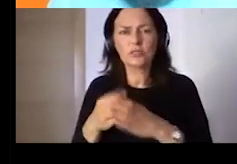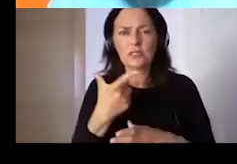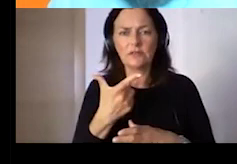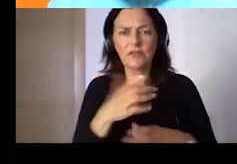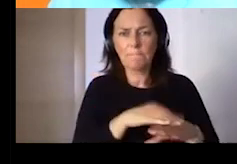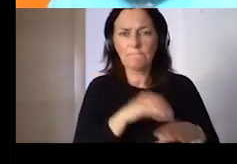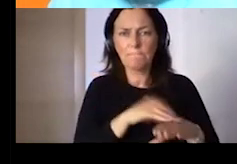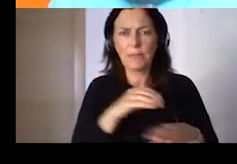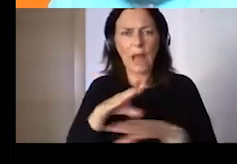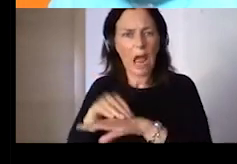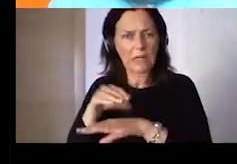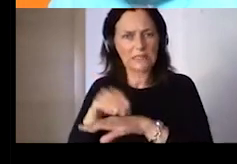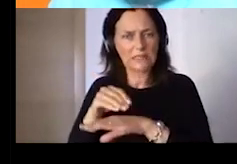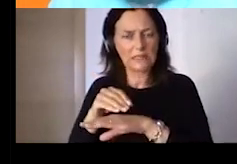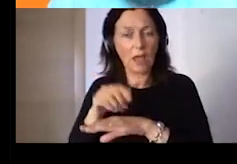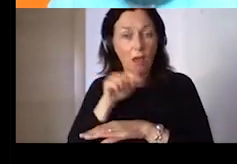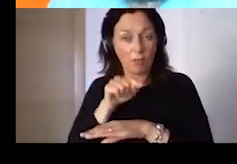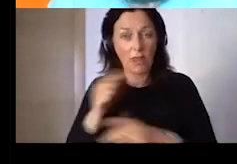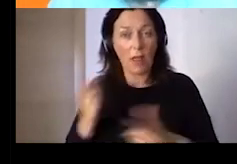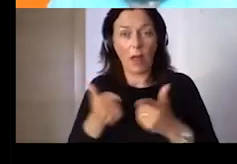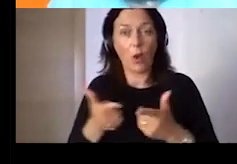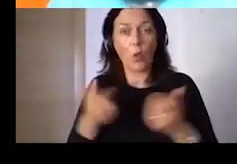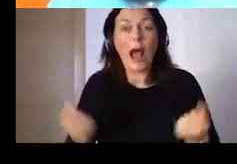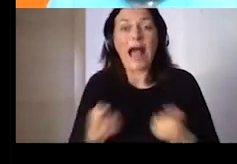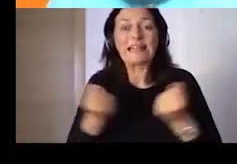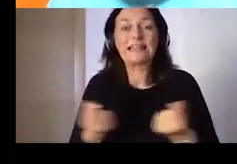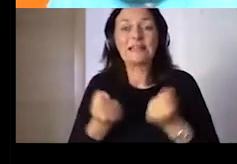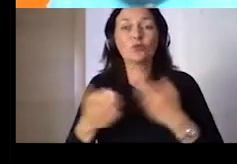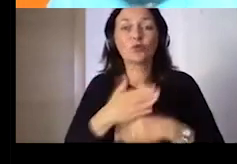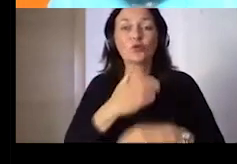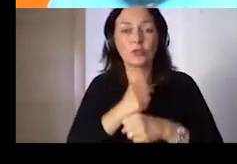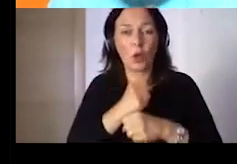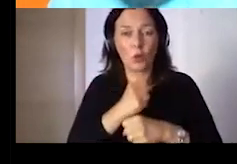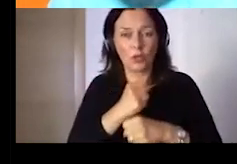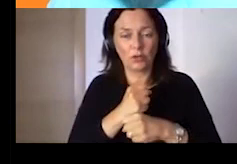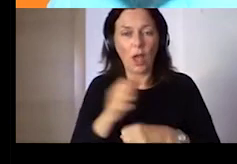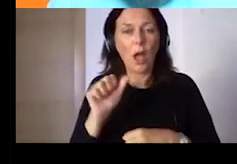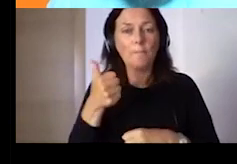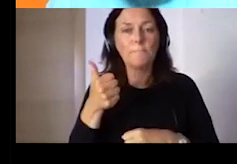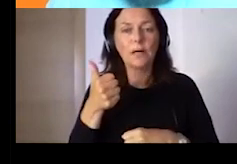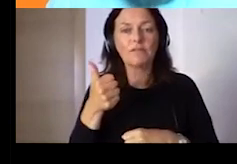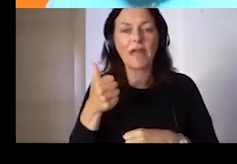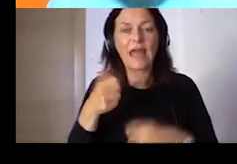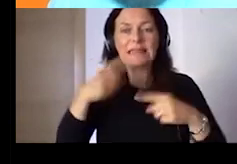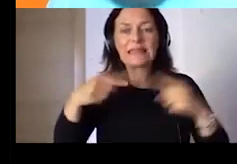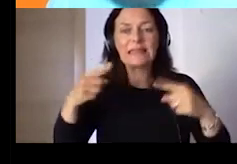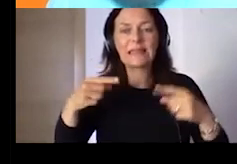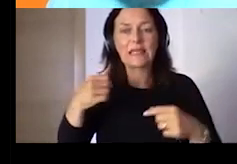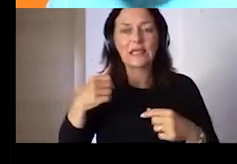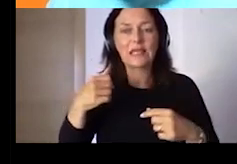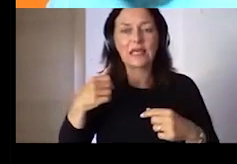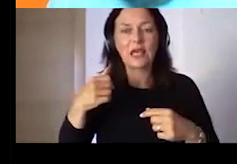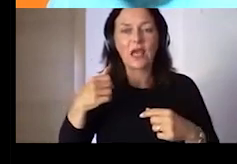the one is on the adoption of Digicomps. So if you're curious about Digicomps, how this can be adapted and adopted